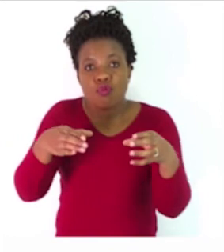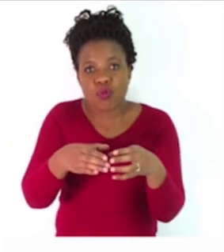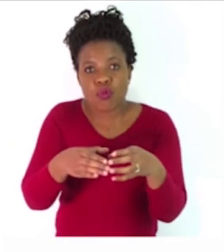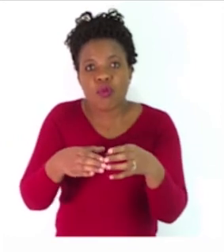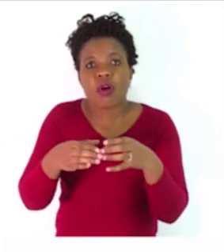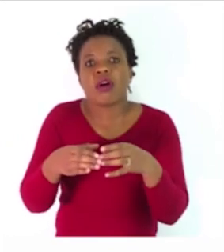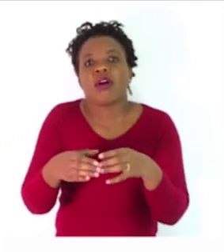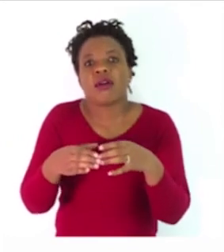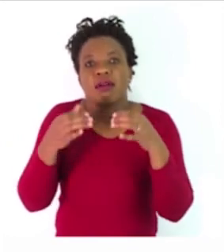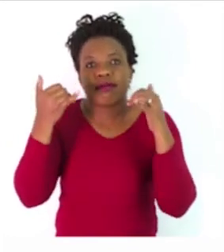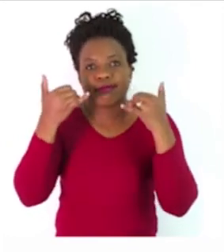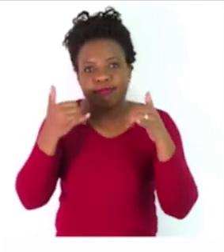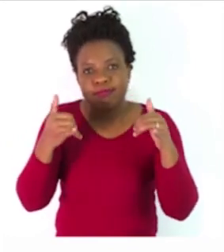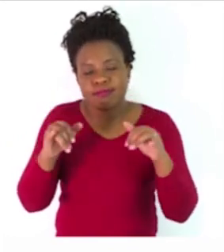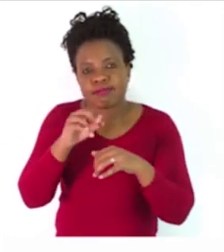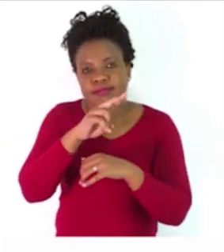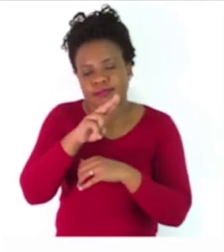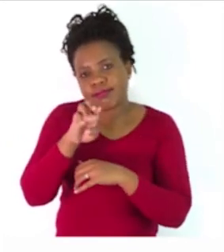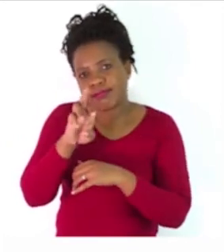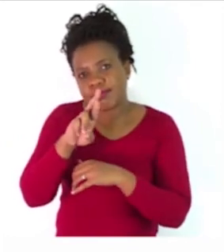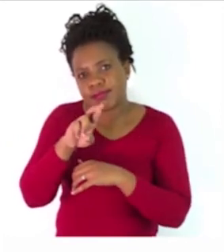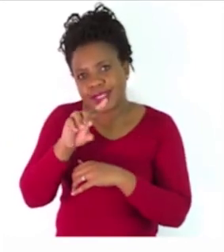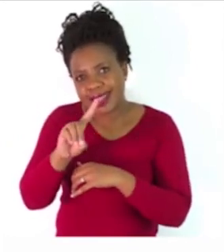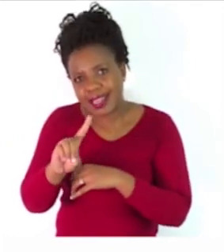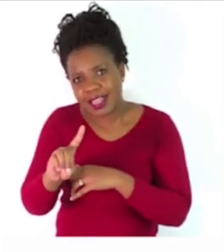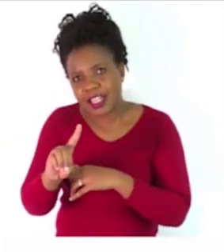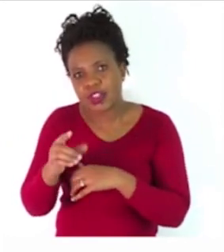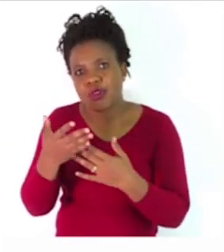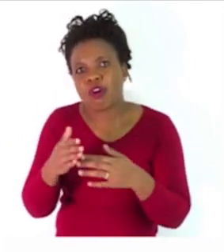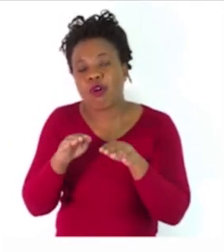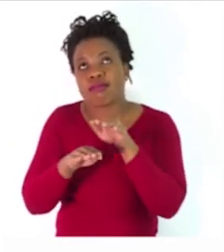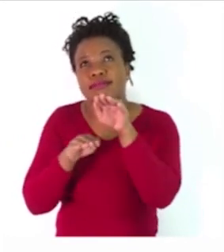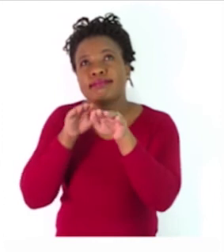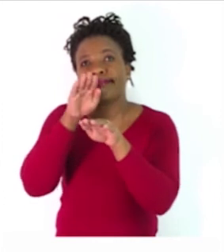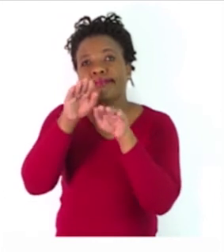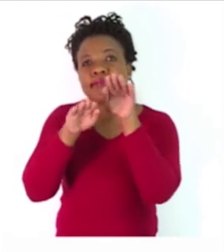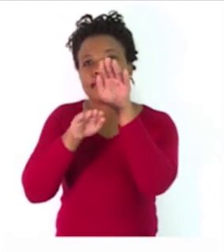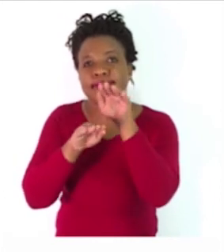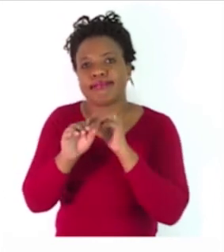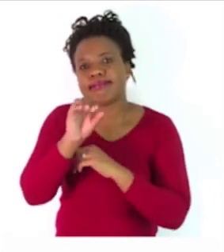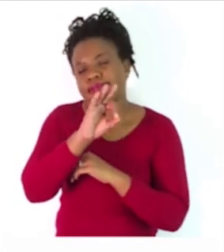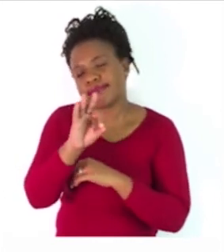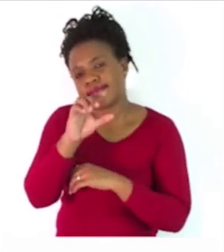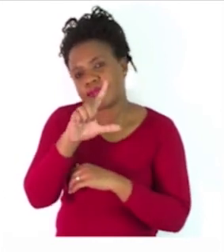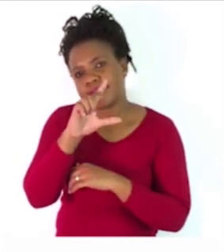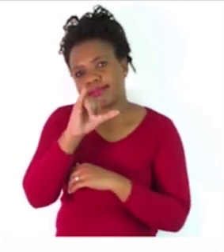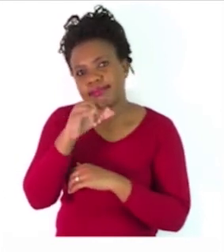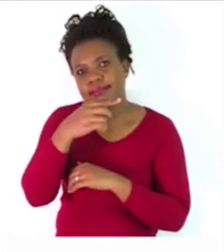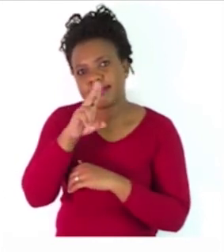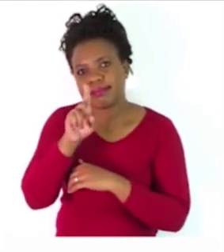The last category is on diminutive nouns. Diminutive nouns are words